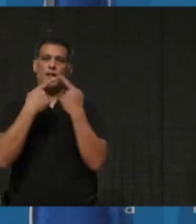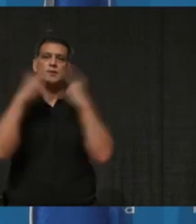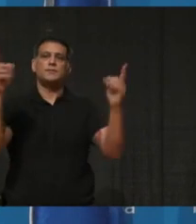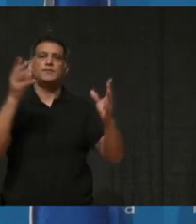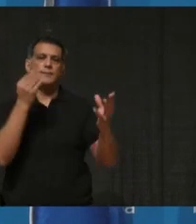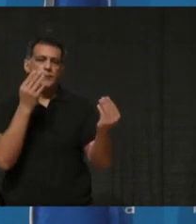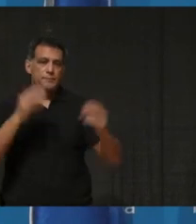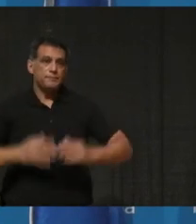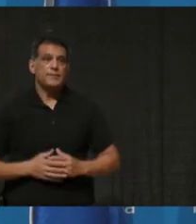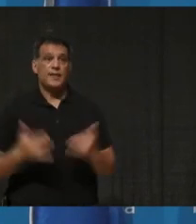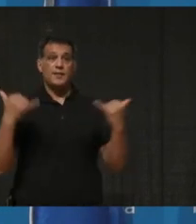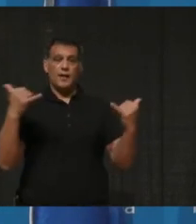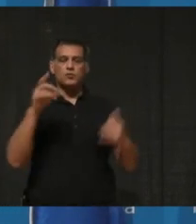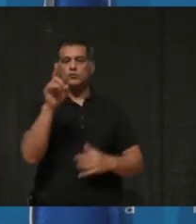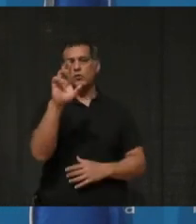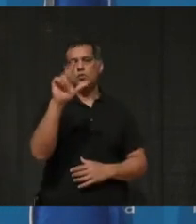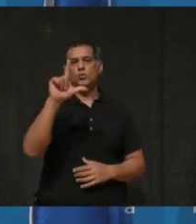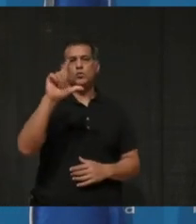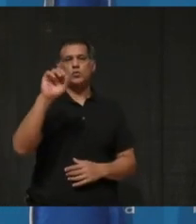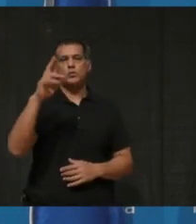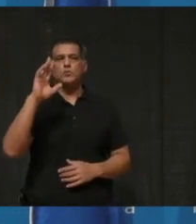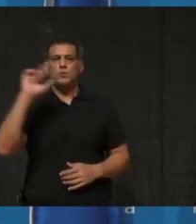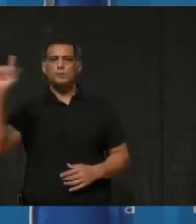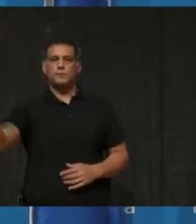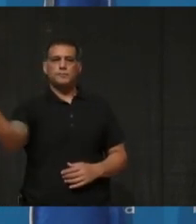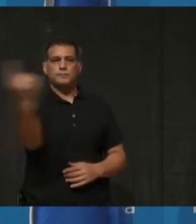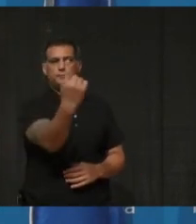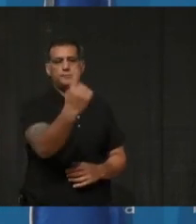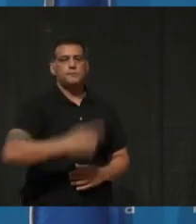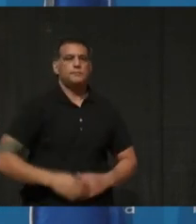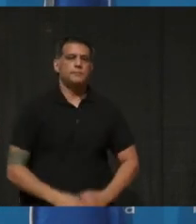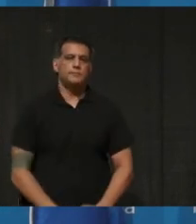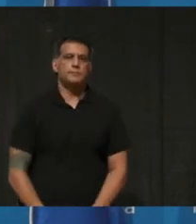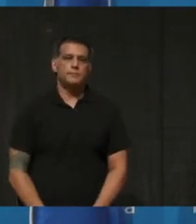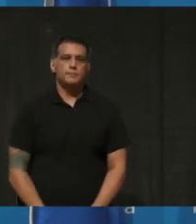Dr. Lawrence Lowe up to give his remarks an update. Thank you.